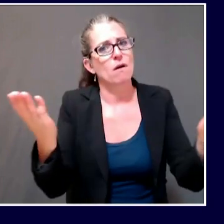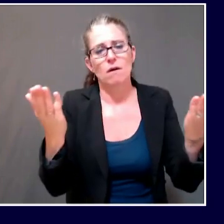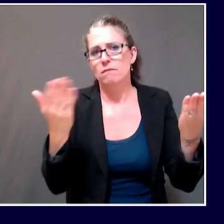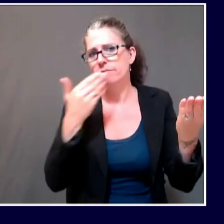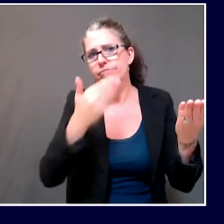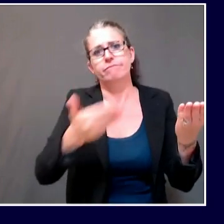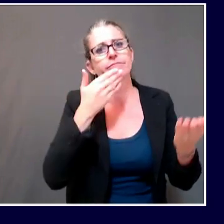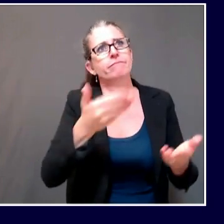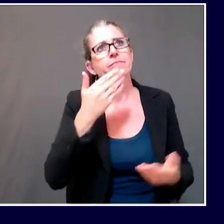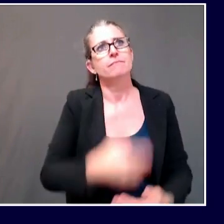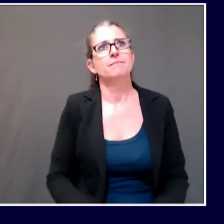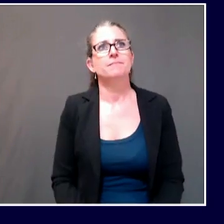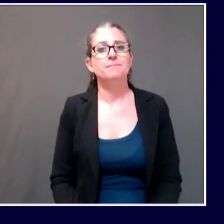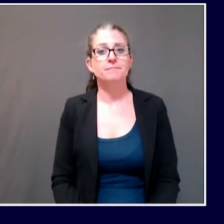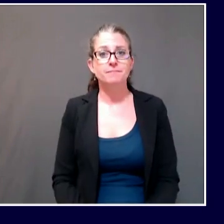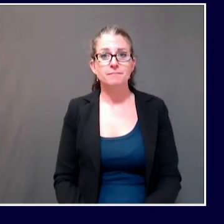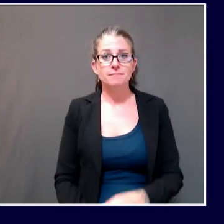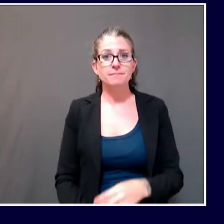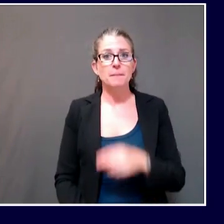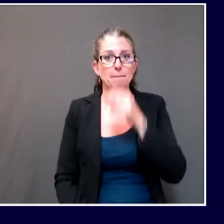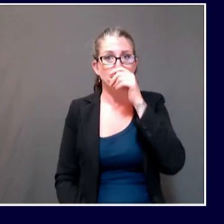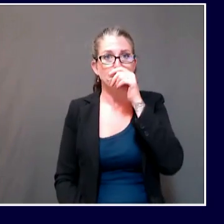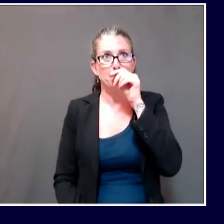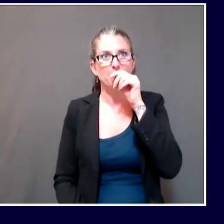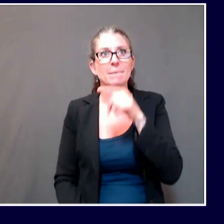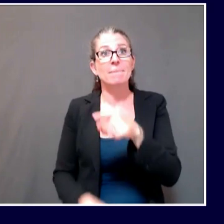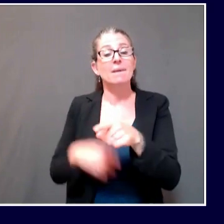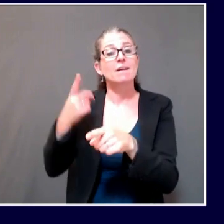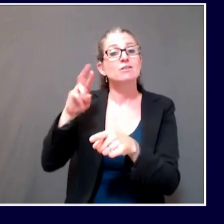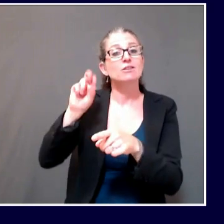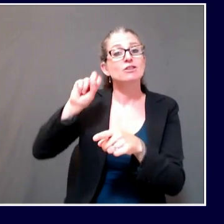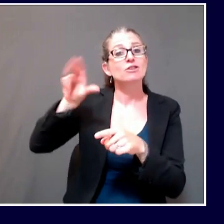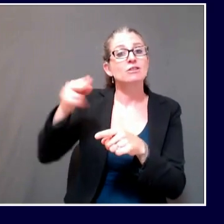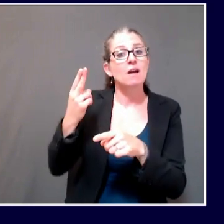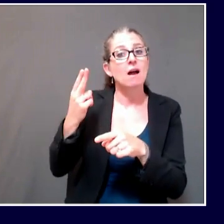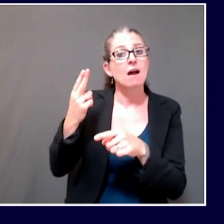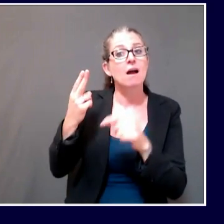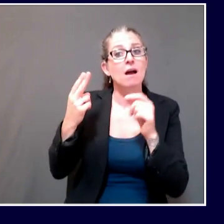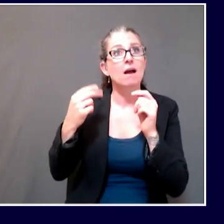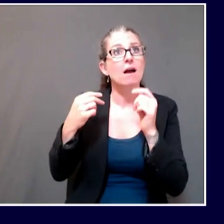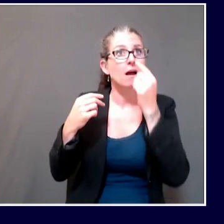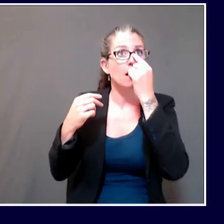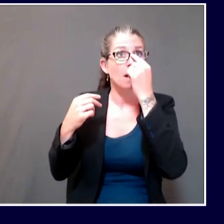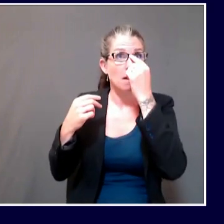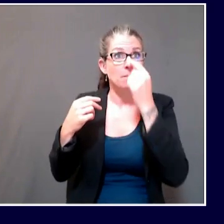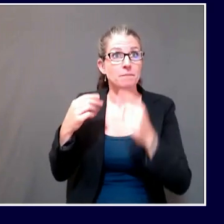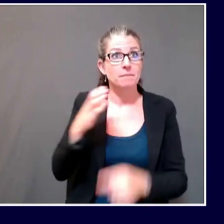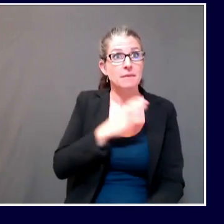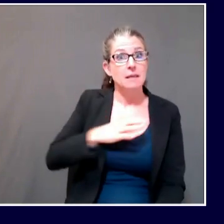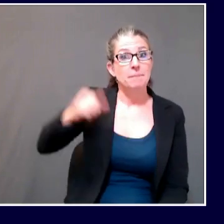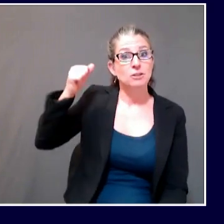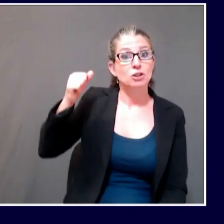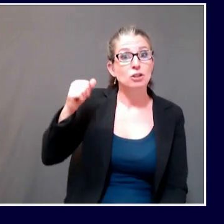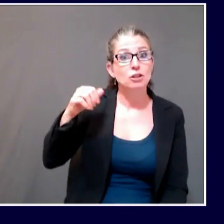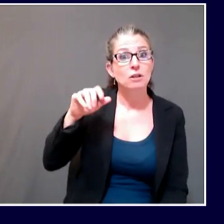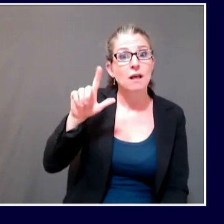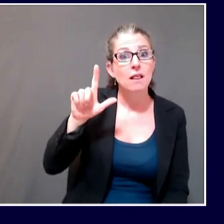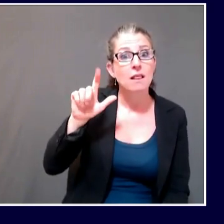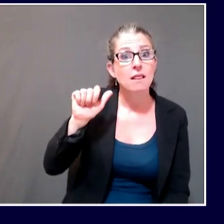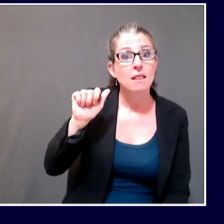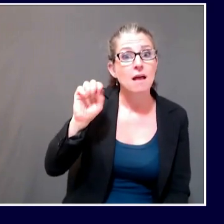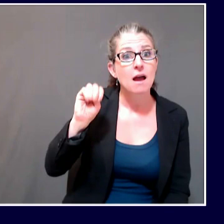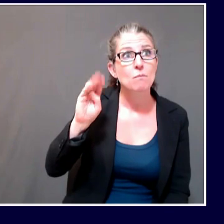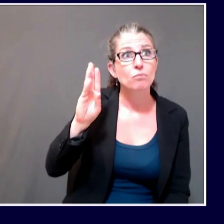Great. Thank you, Governor. Before we turn to our colleagues in the media, Commissioner Wambrew, could I turn it over to you, please? Sure. I'll be brief.